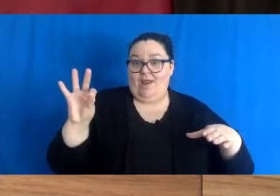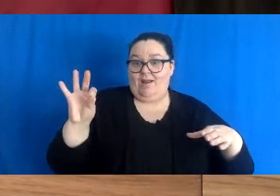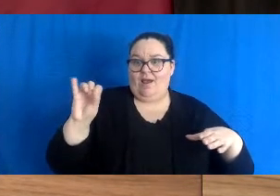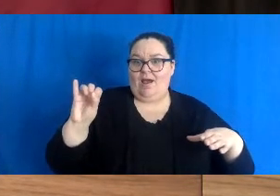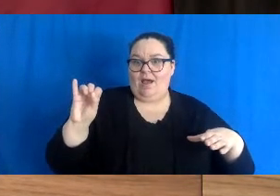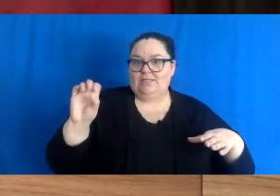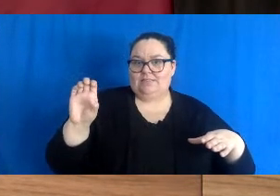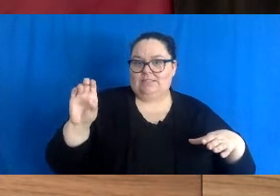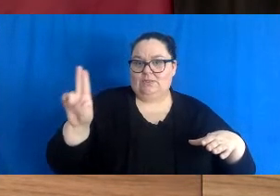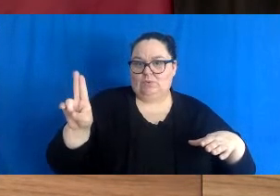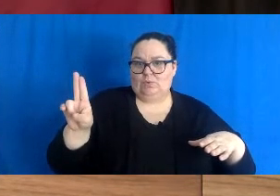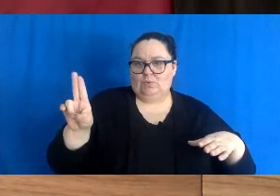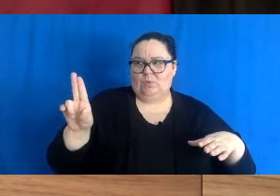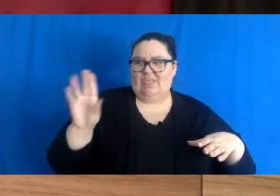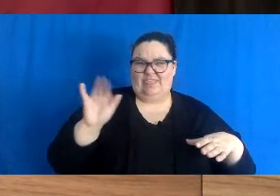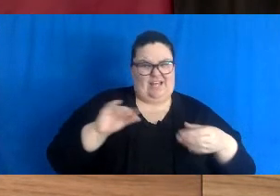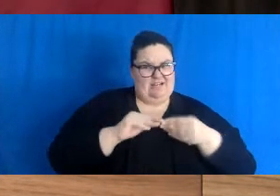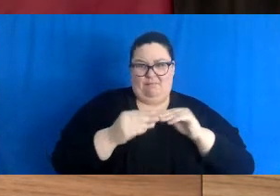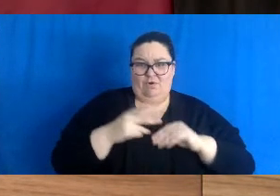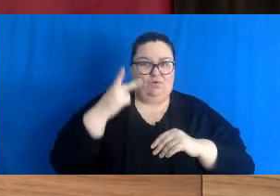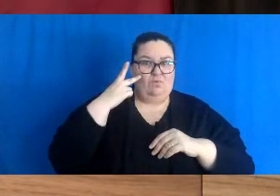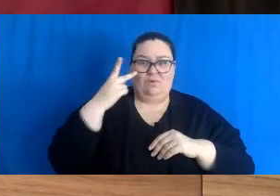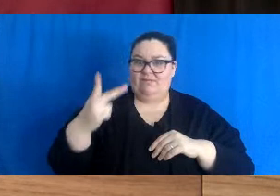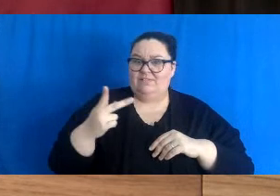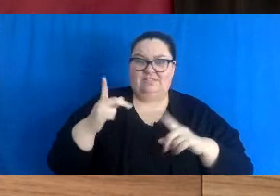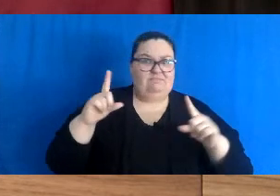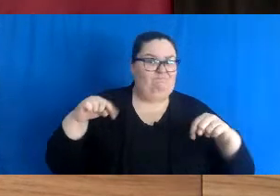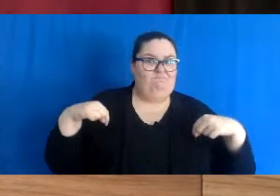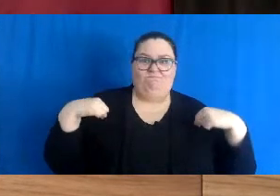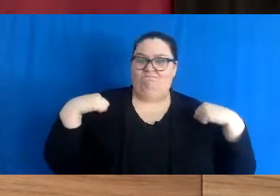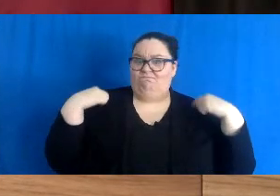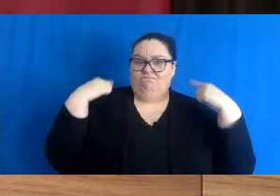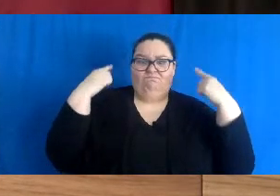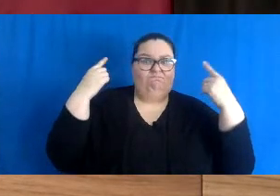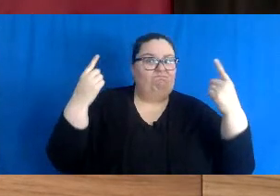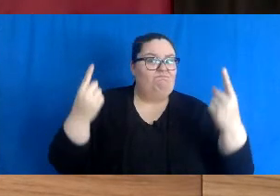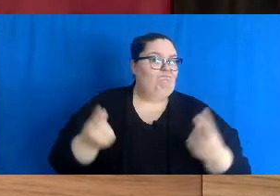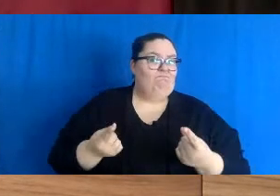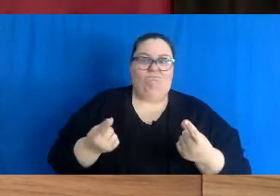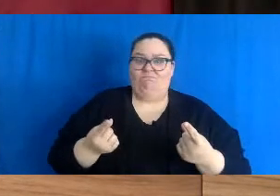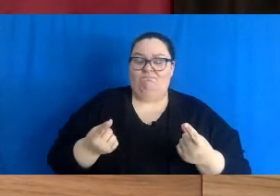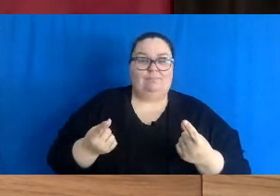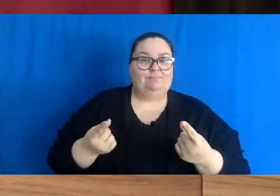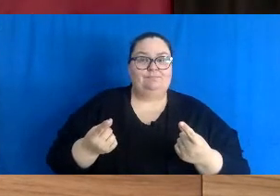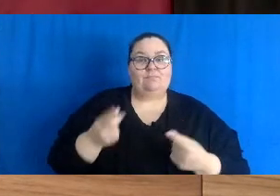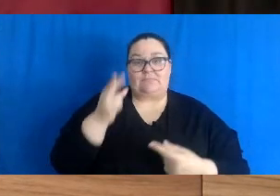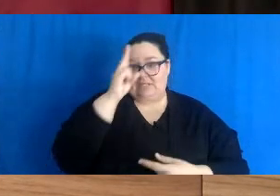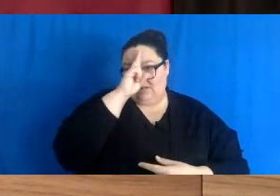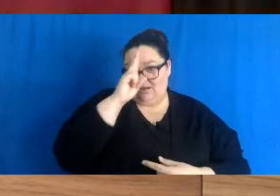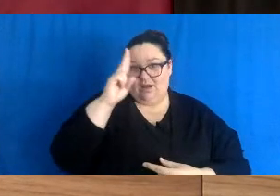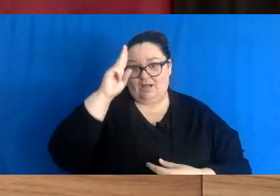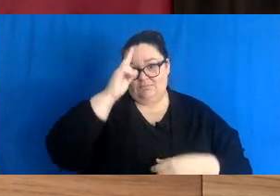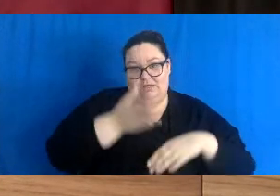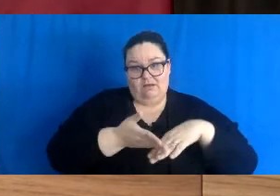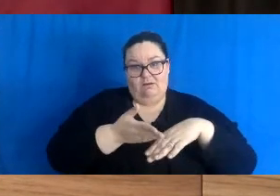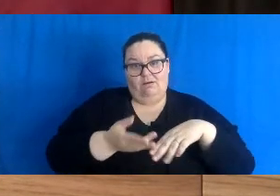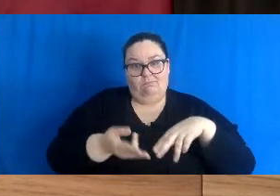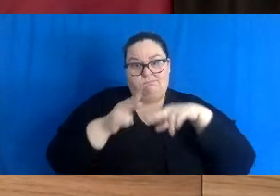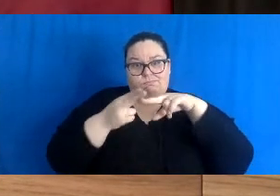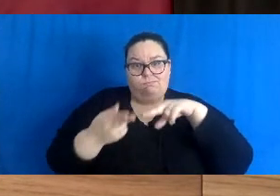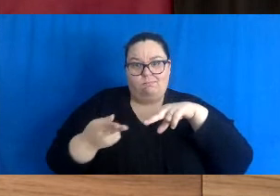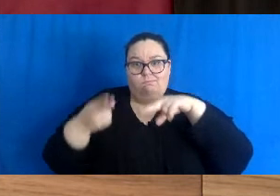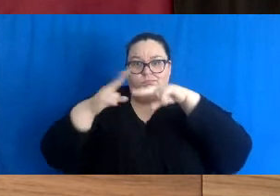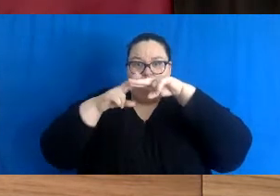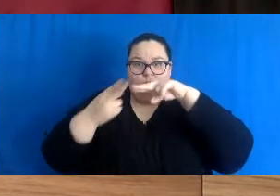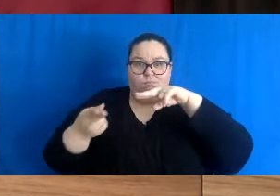This is the highest number of hospitalized patients since the pandemic began. Hospitalizations have increased steadily over the past two weeks